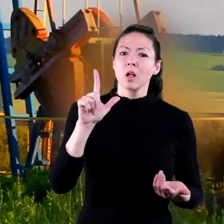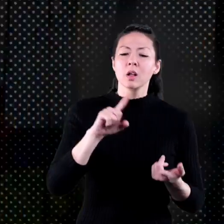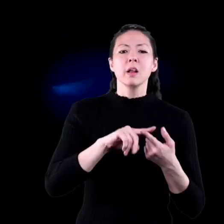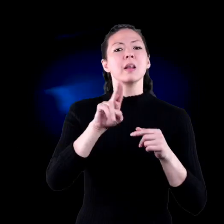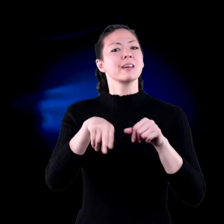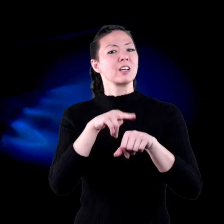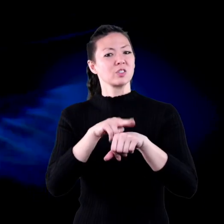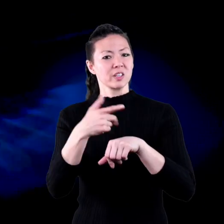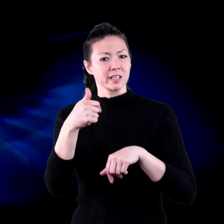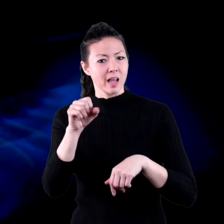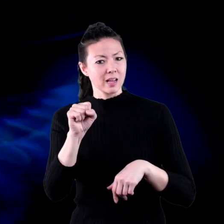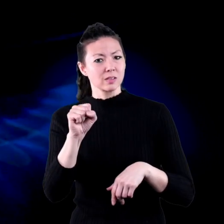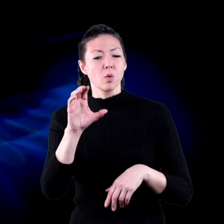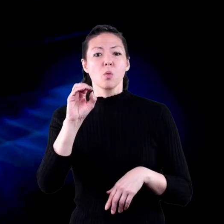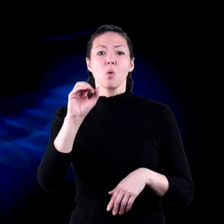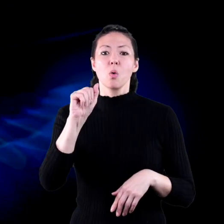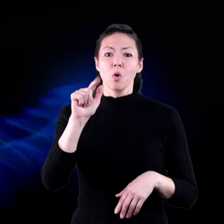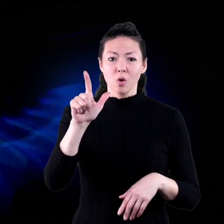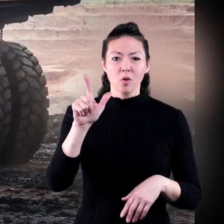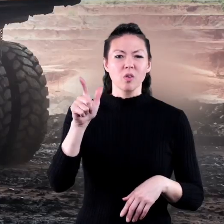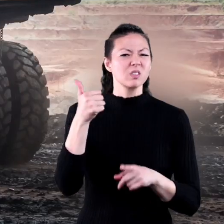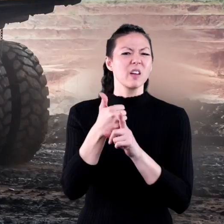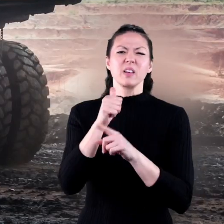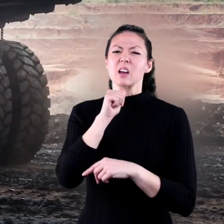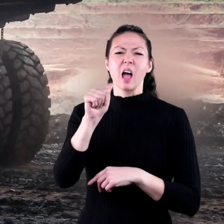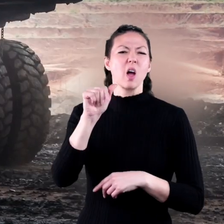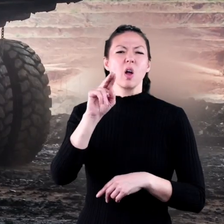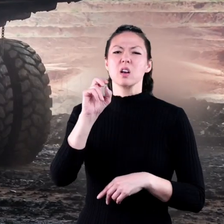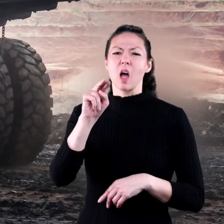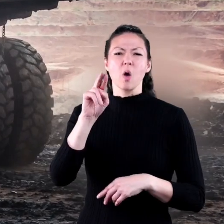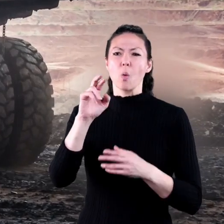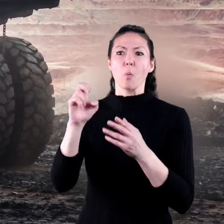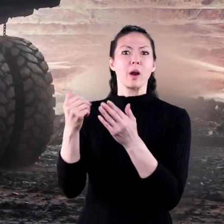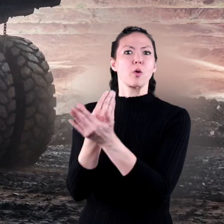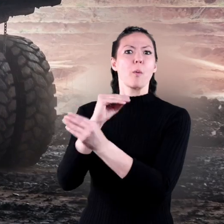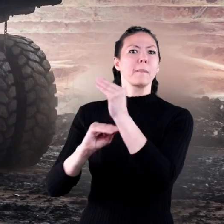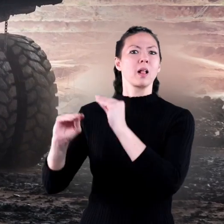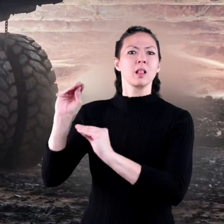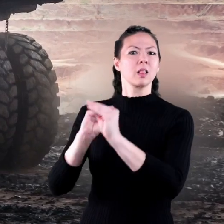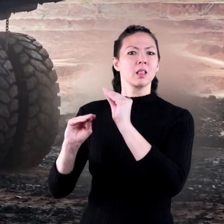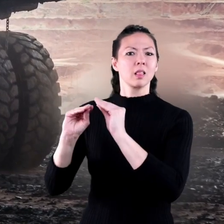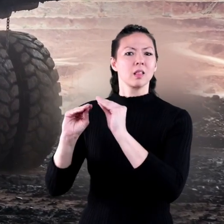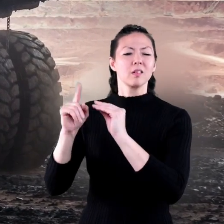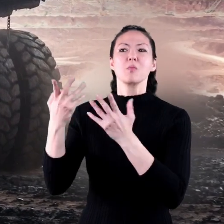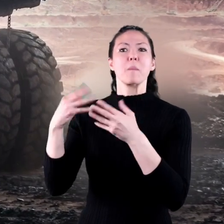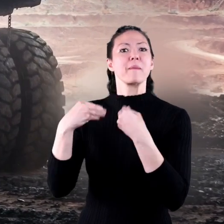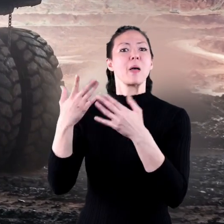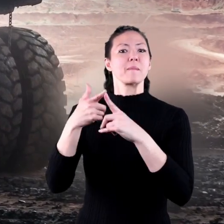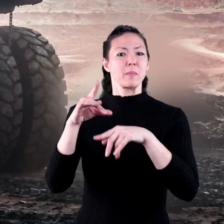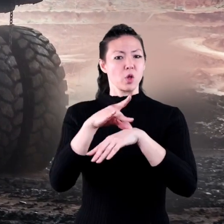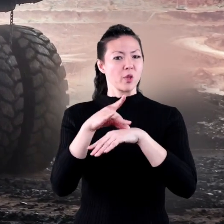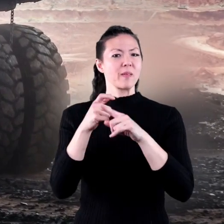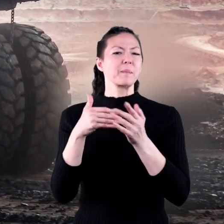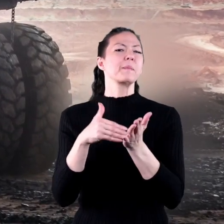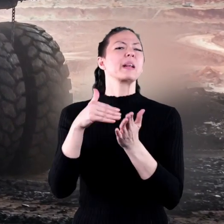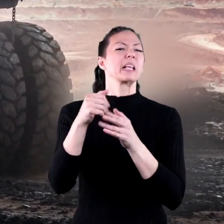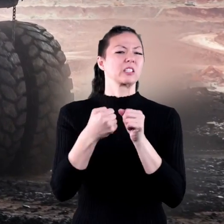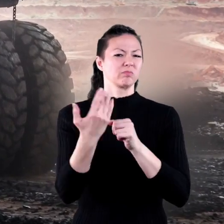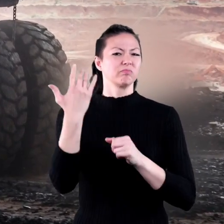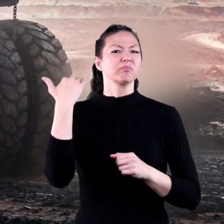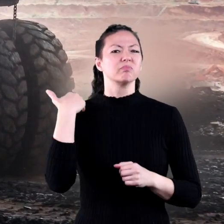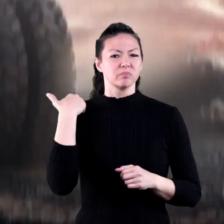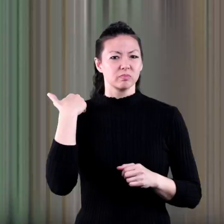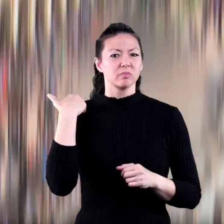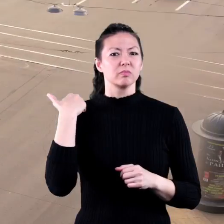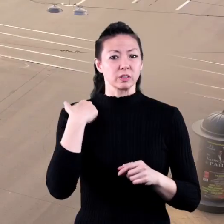oil and natural gas and coal, are non-renewable. These resources were in the Earth for millions